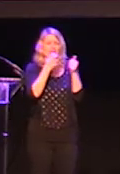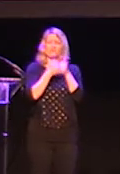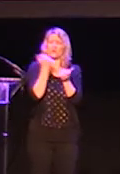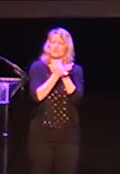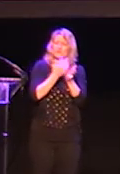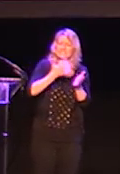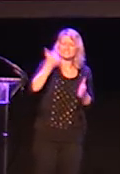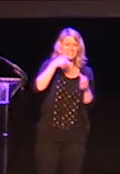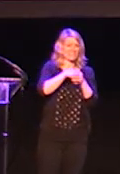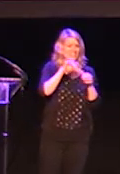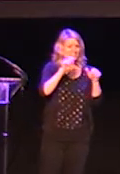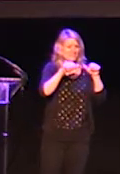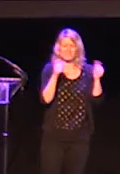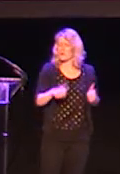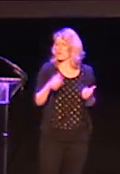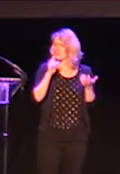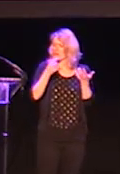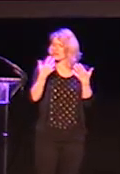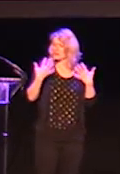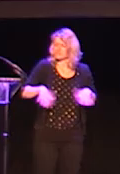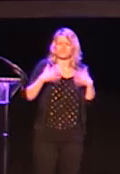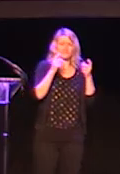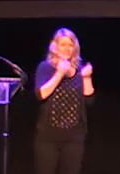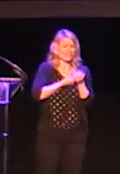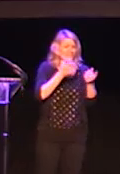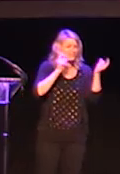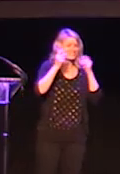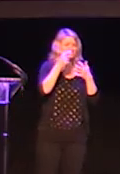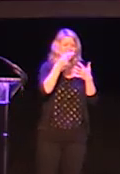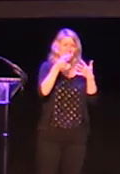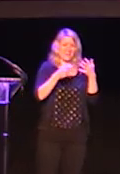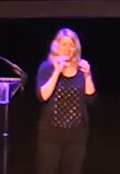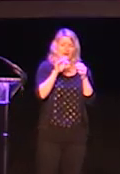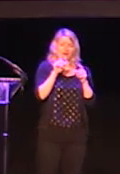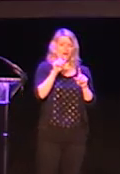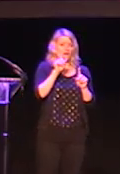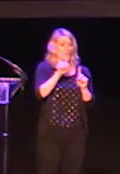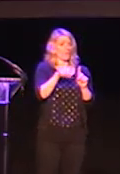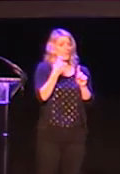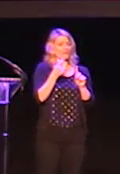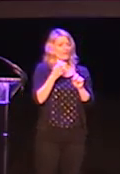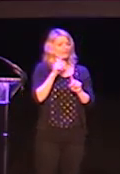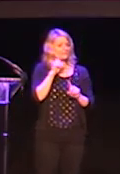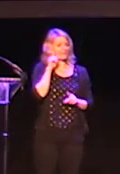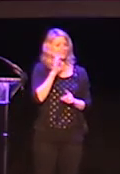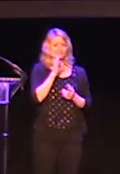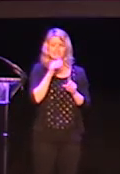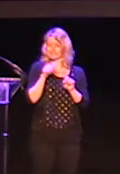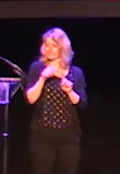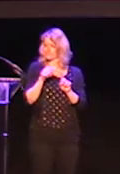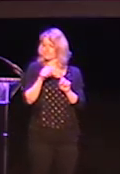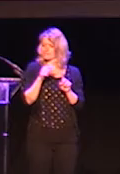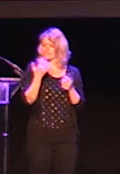I cannot understand how a language like sign language, the richest in expressions, the most